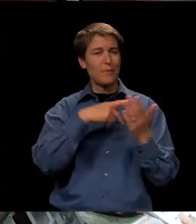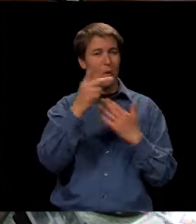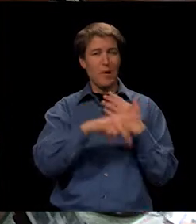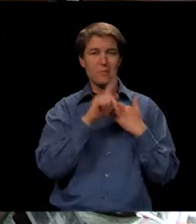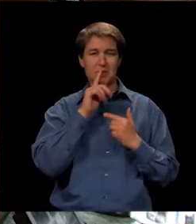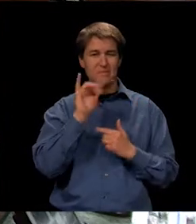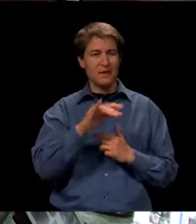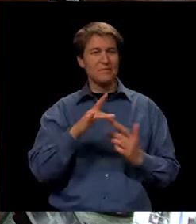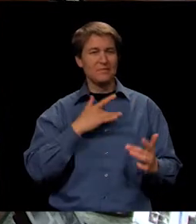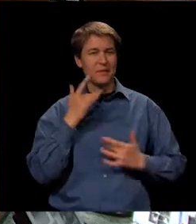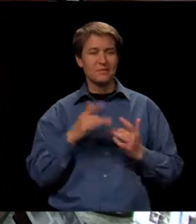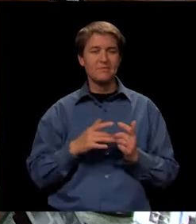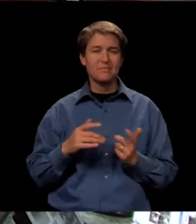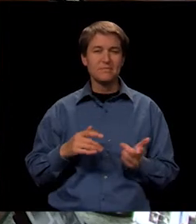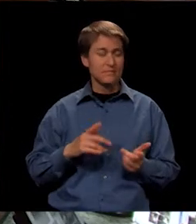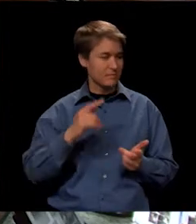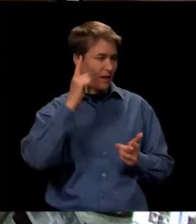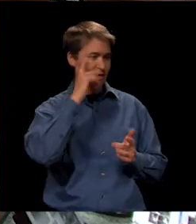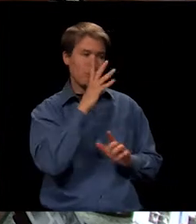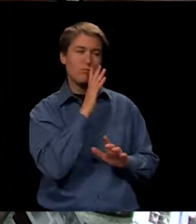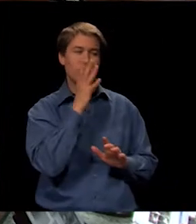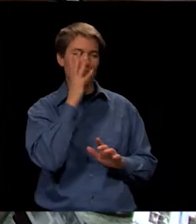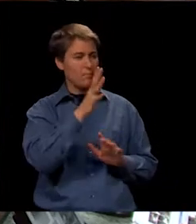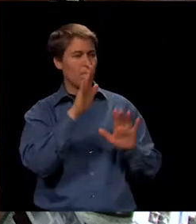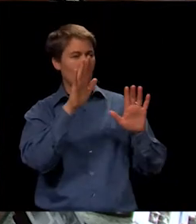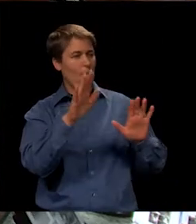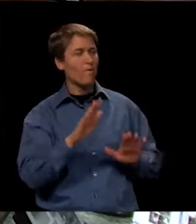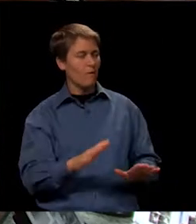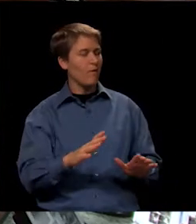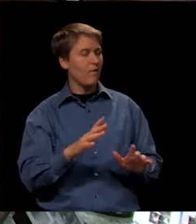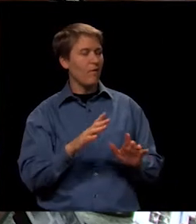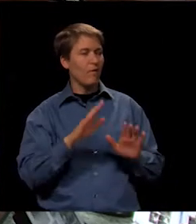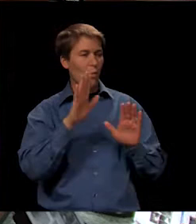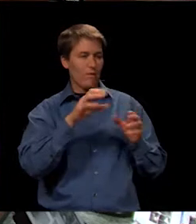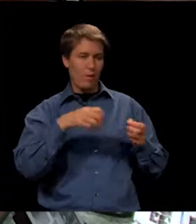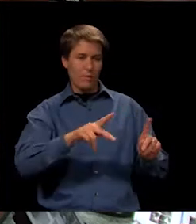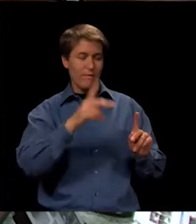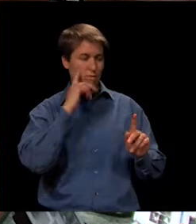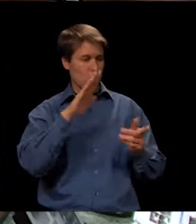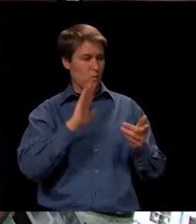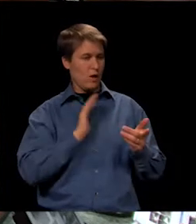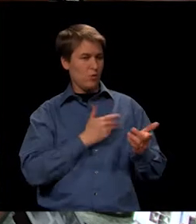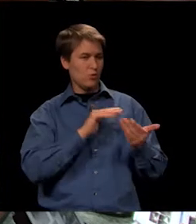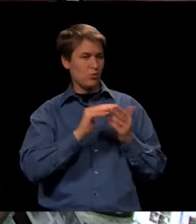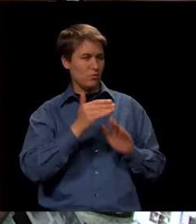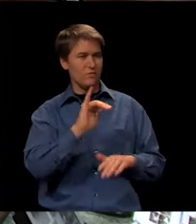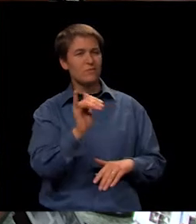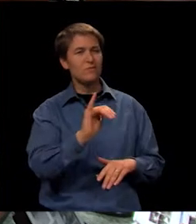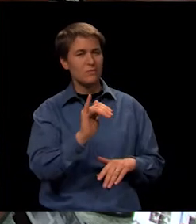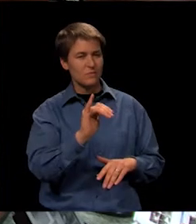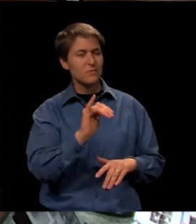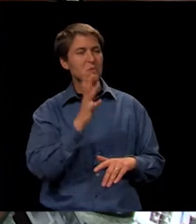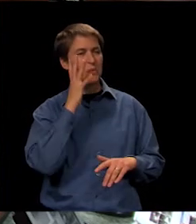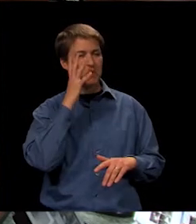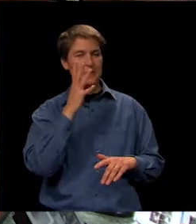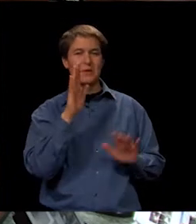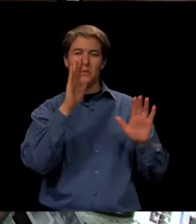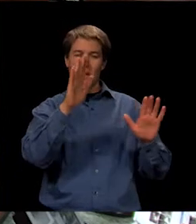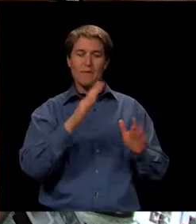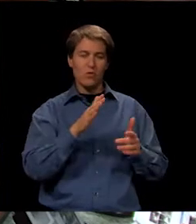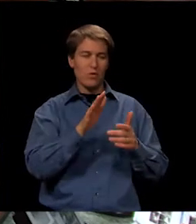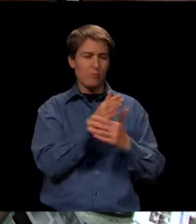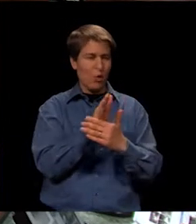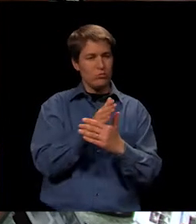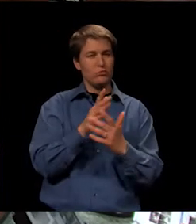is exciting. I think it's going to be great and a great opportunity for our community as well. There's going to be great partnerships that are